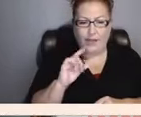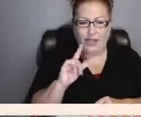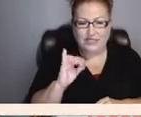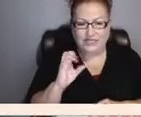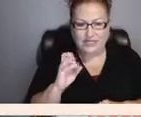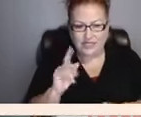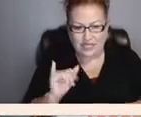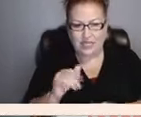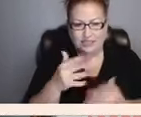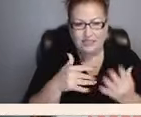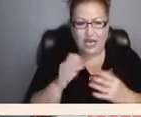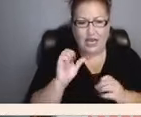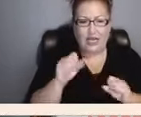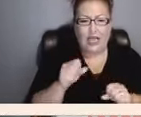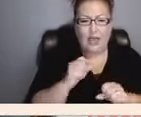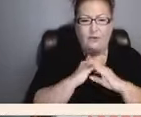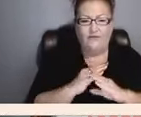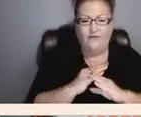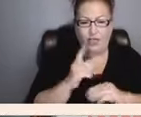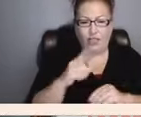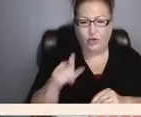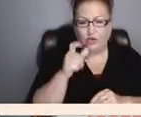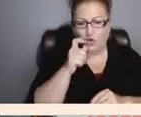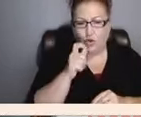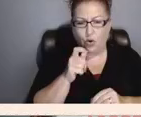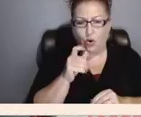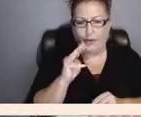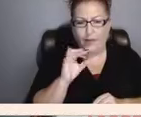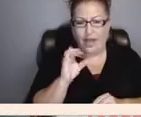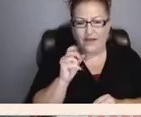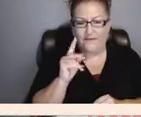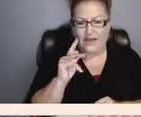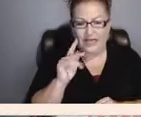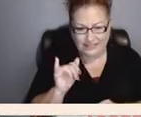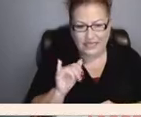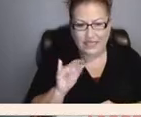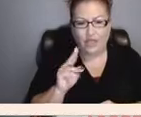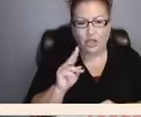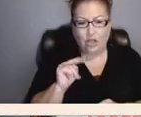the time. Three generations of animals are enough.